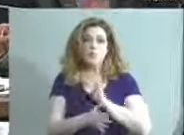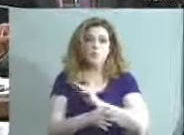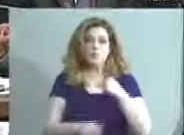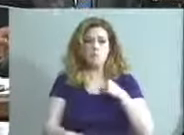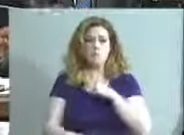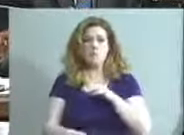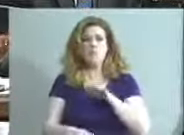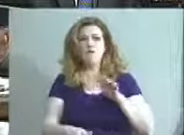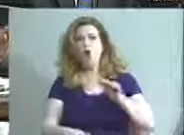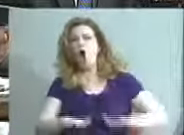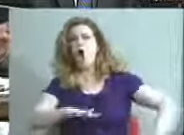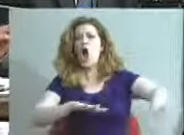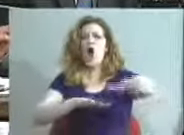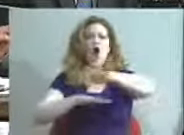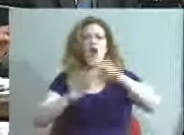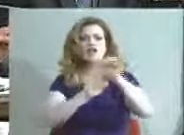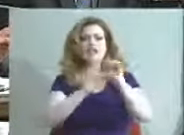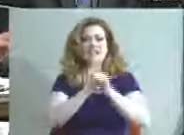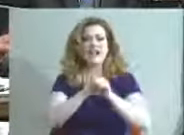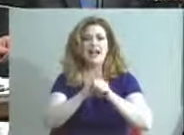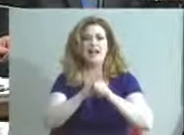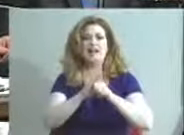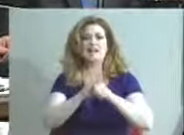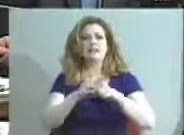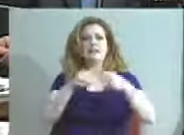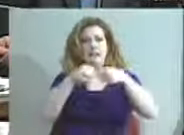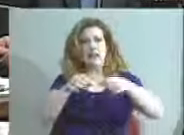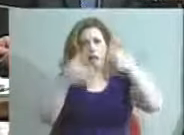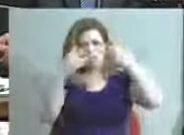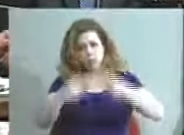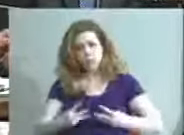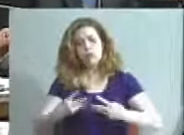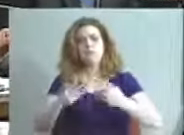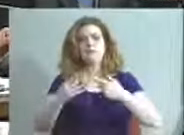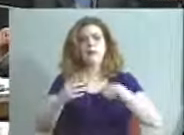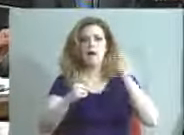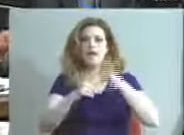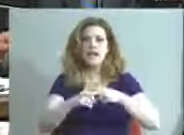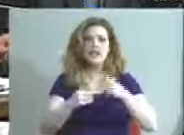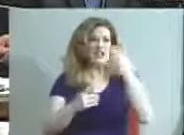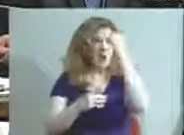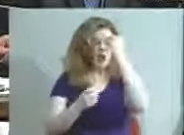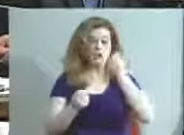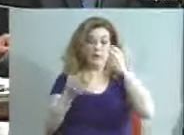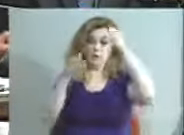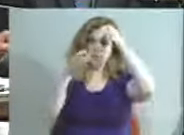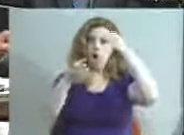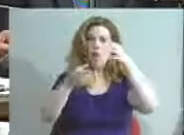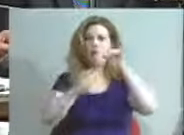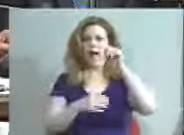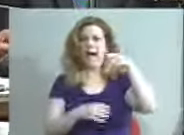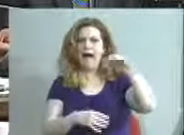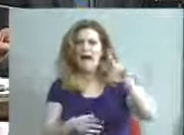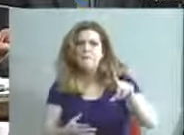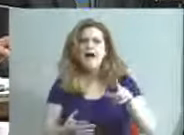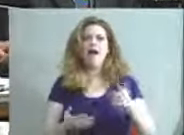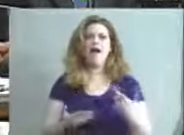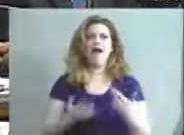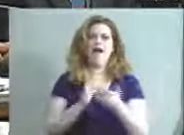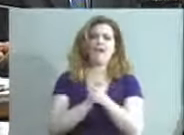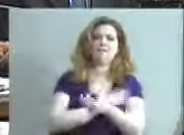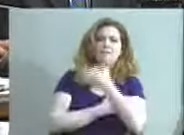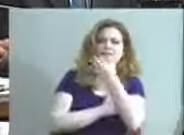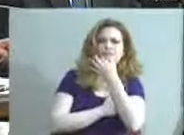from across the state download the application and doing actually quite a bit more. Reconfiguring iPads, you know,